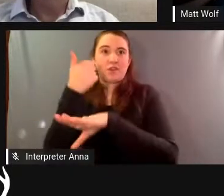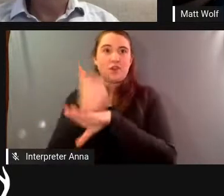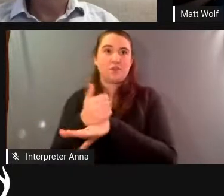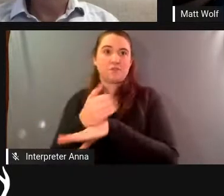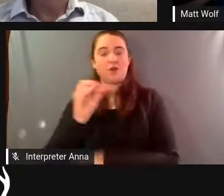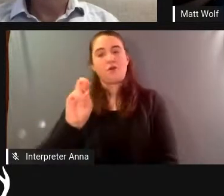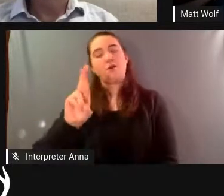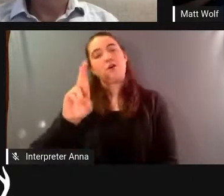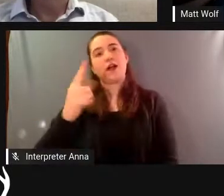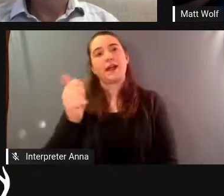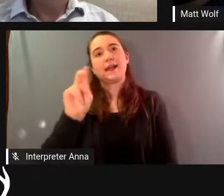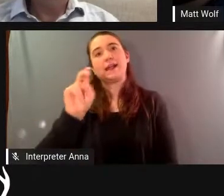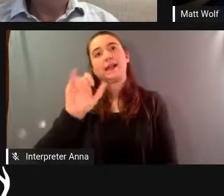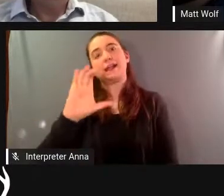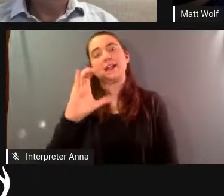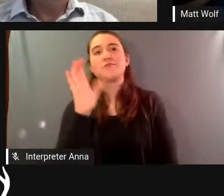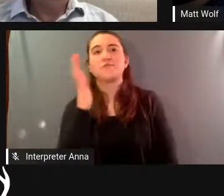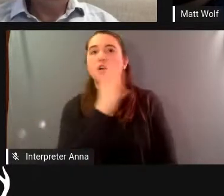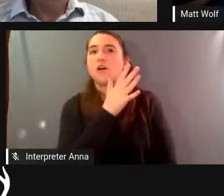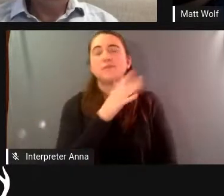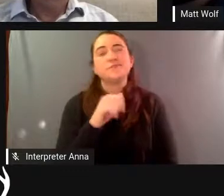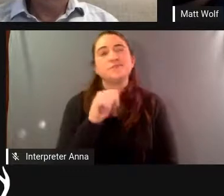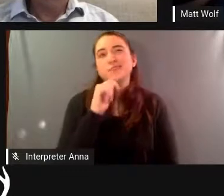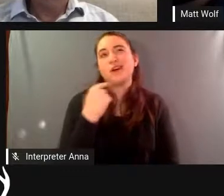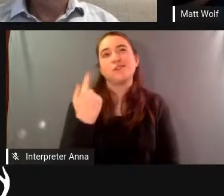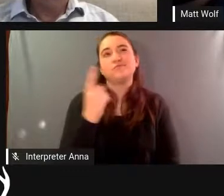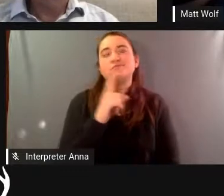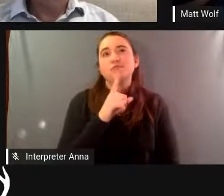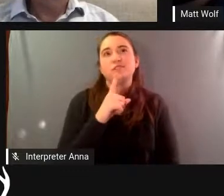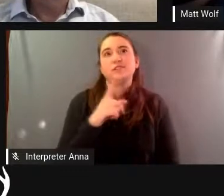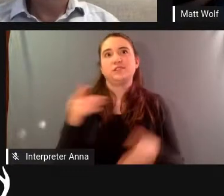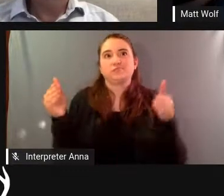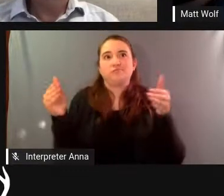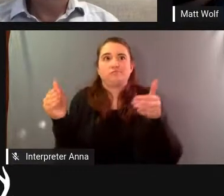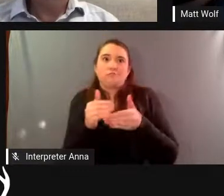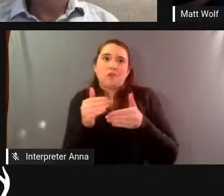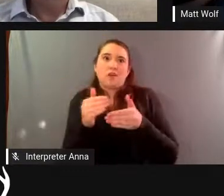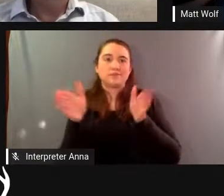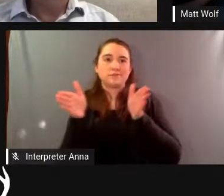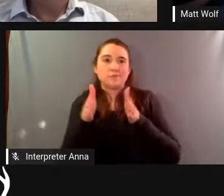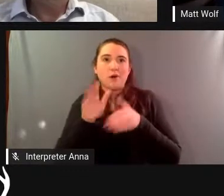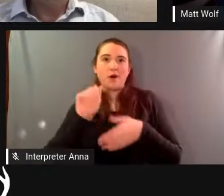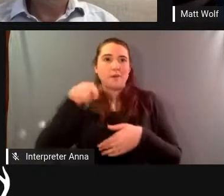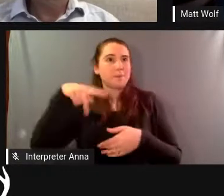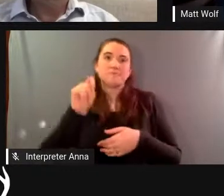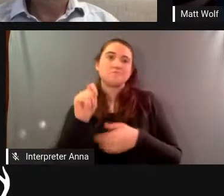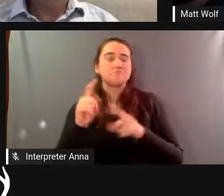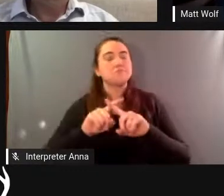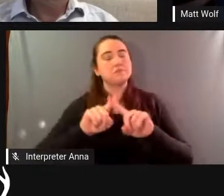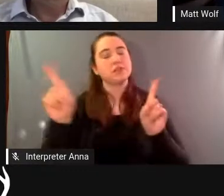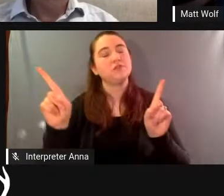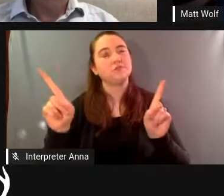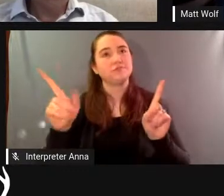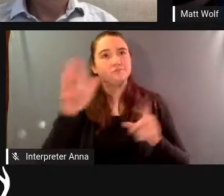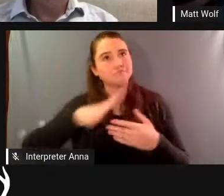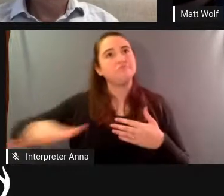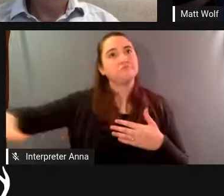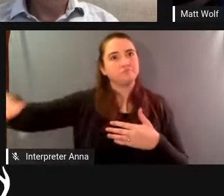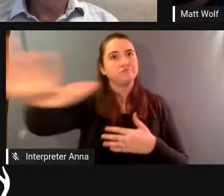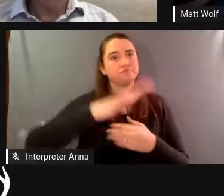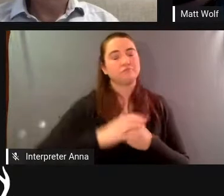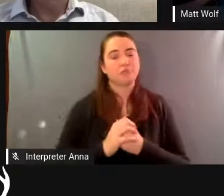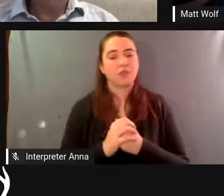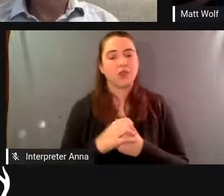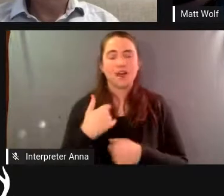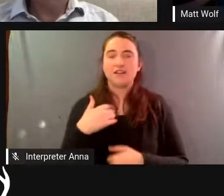so it's not quite like we're combined into a small apartment i i do find it you know like eerily strange